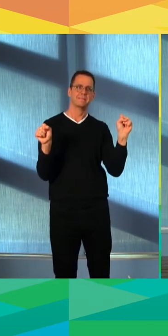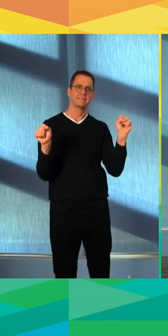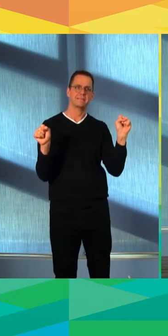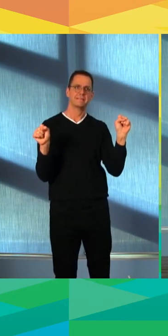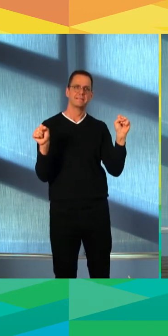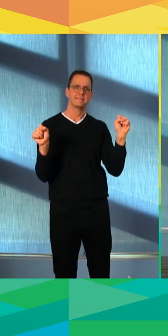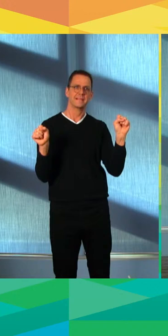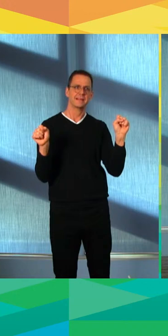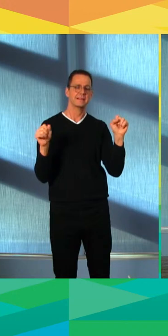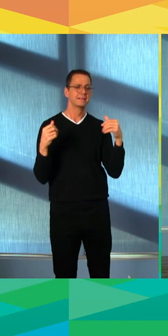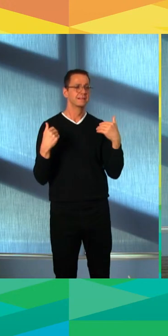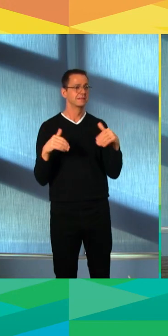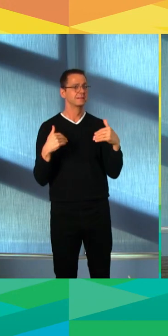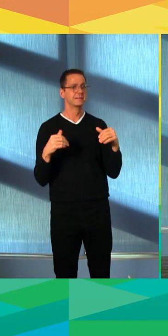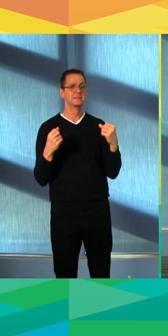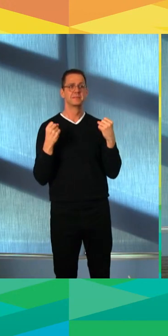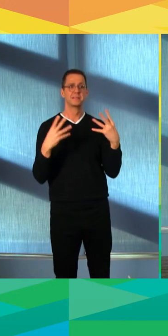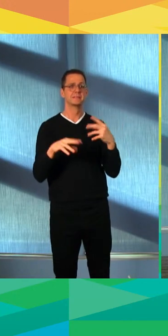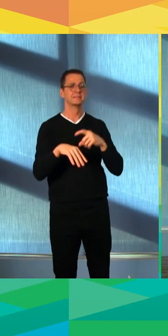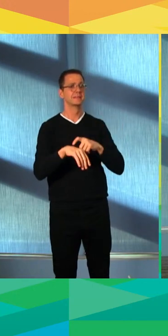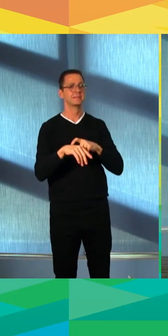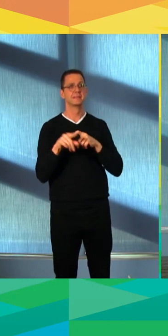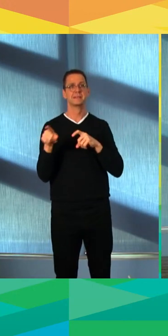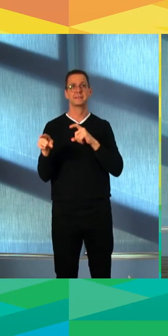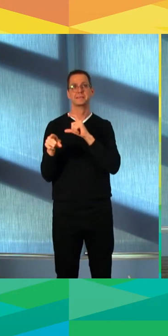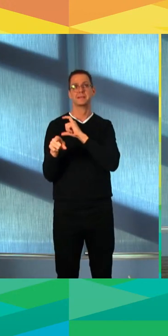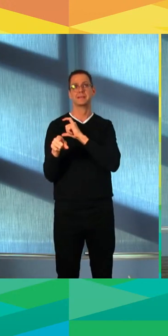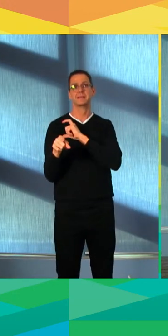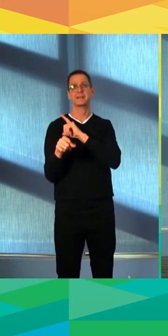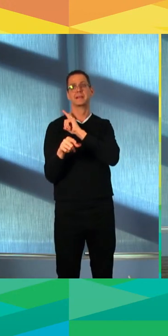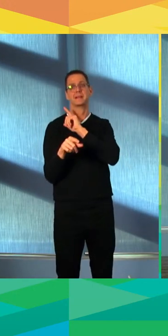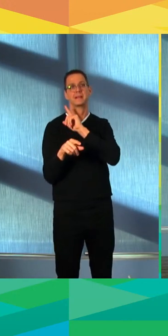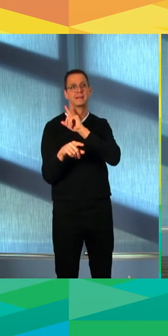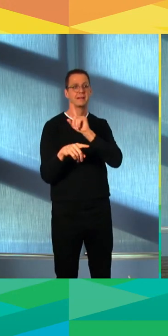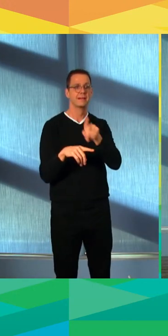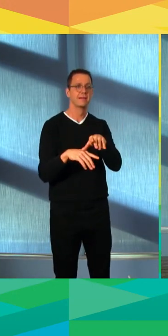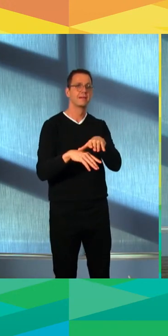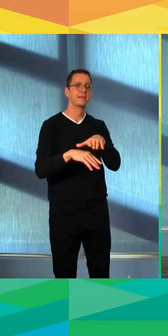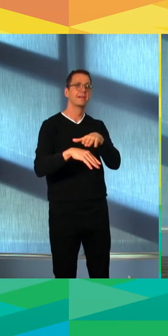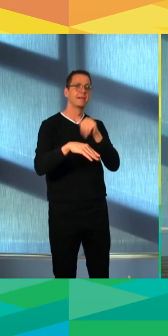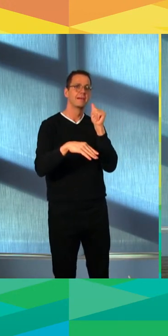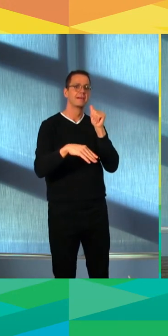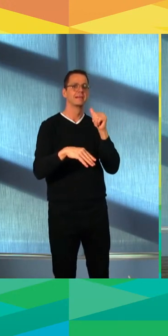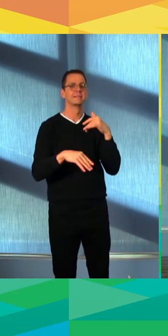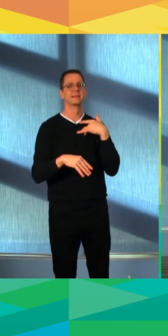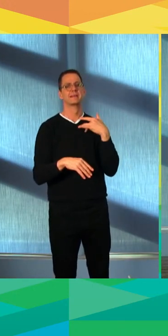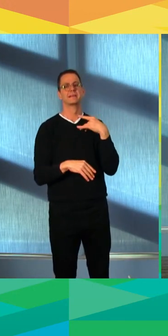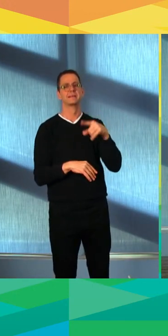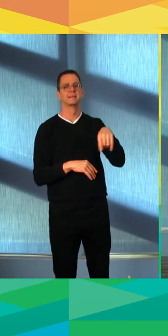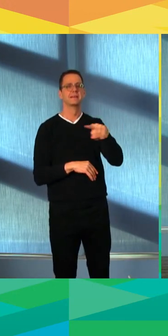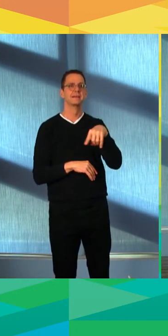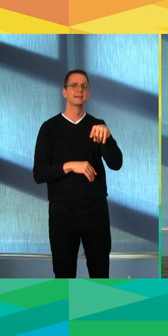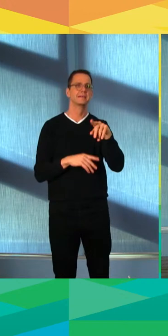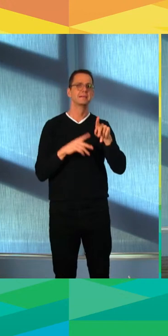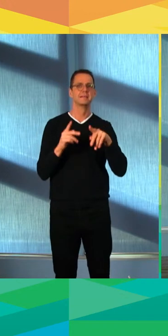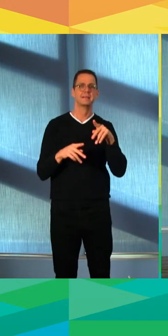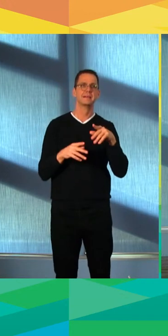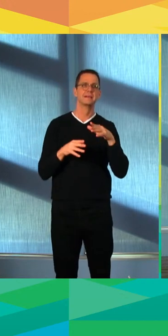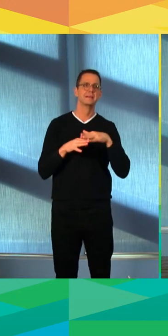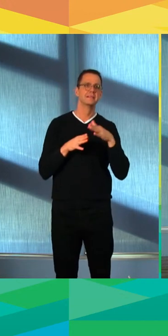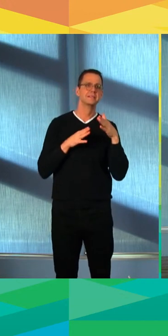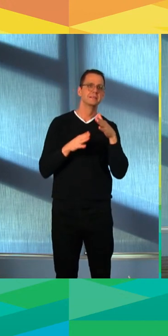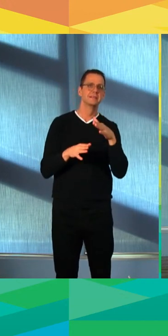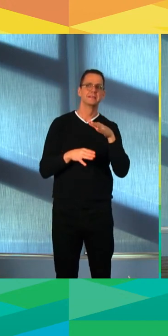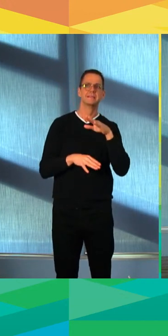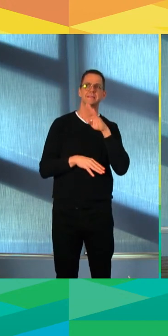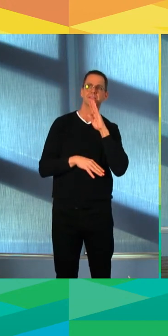often called to pick up the pieces from that and I understand their frustration with that. But the prevention and empathetic